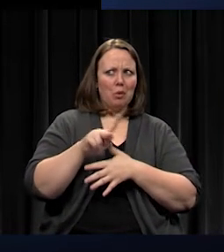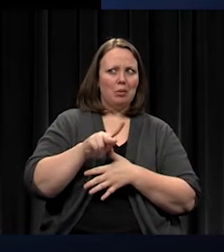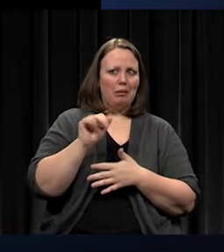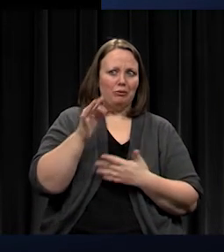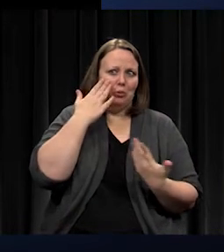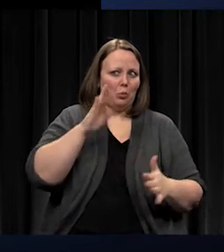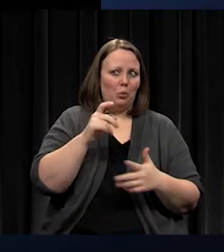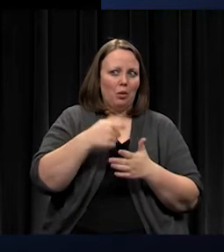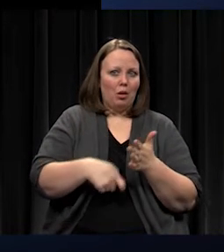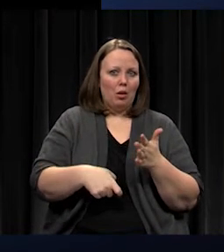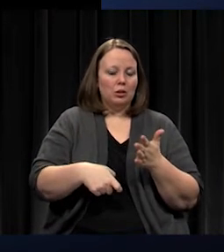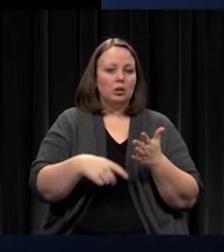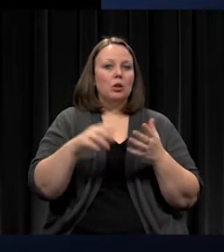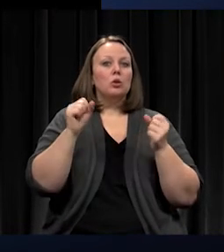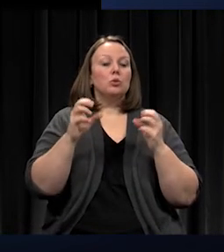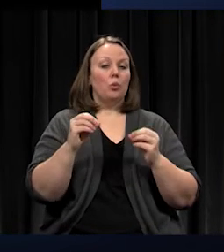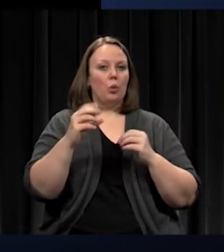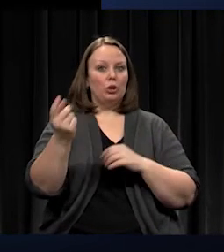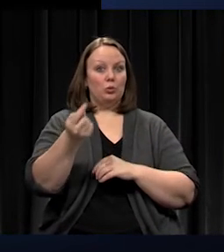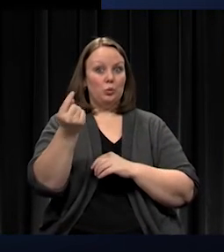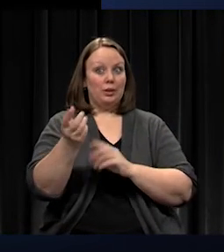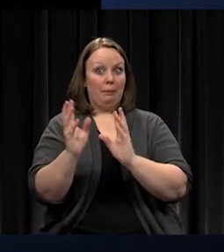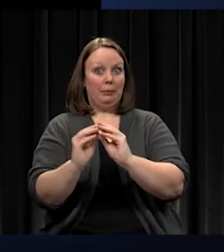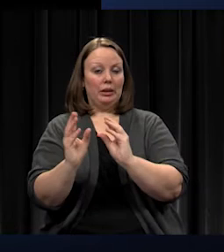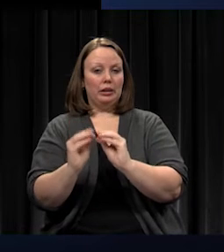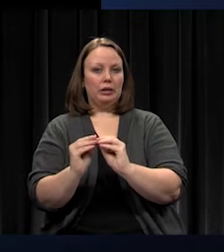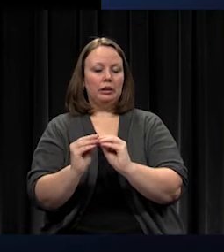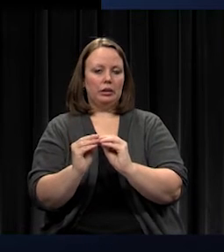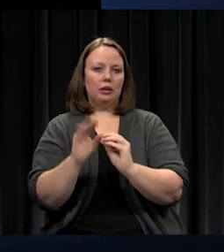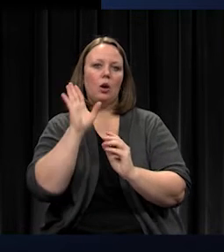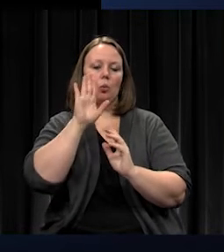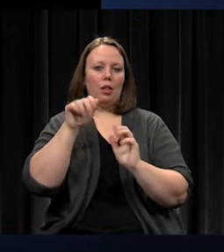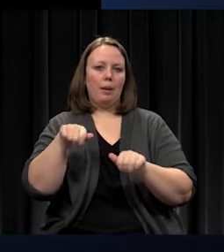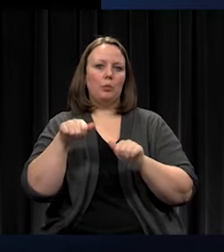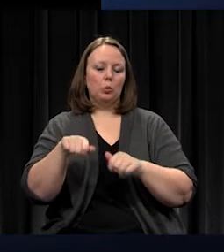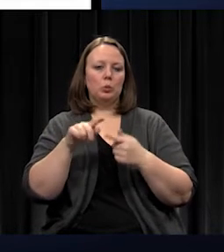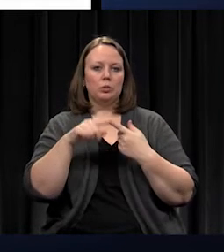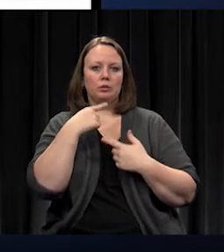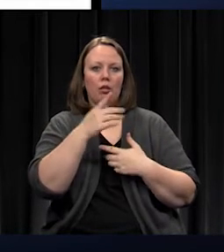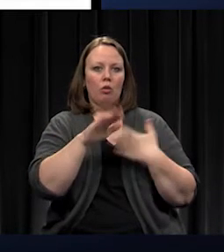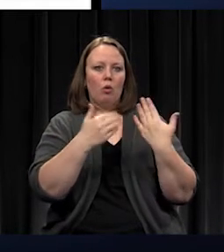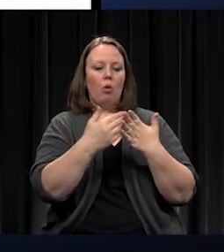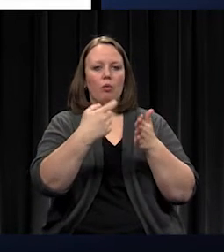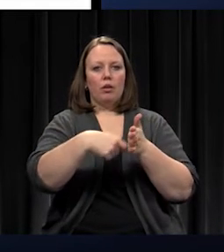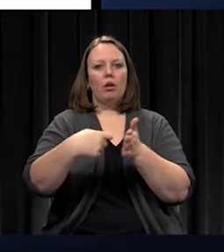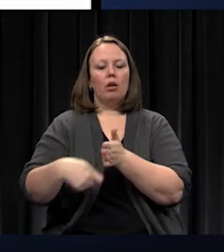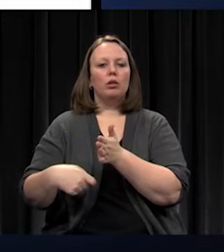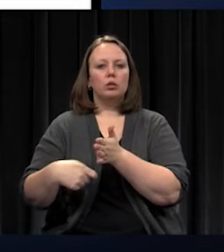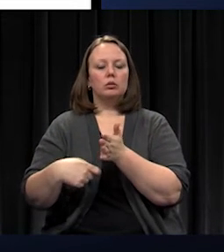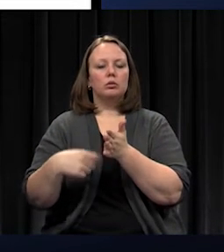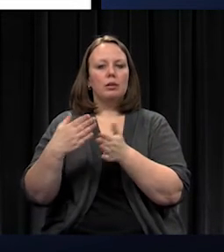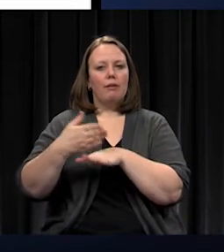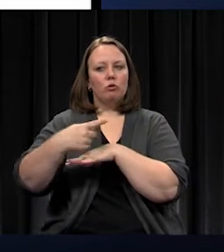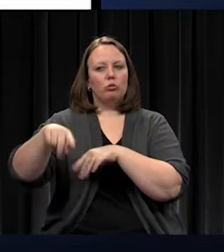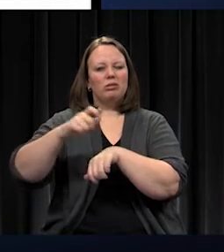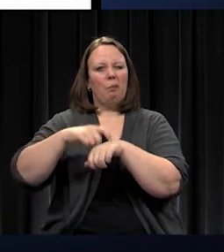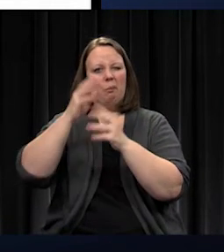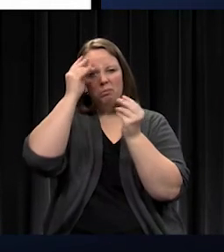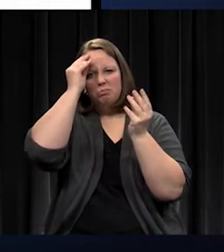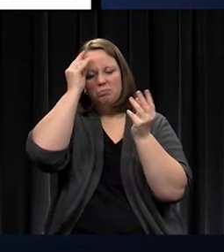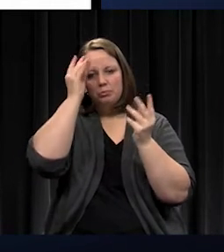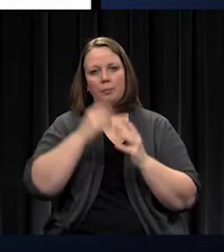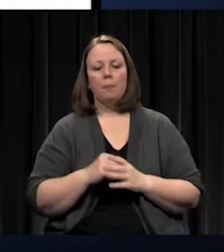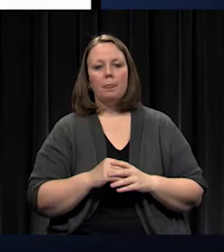I'll bring back all the costs that are associated with those after they've had time to mull it over. But we did introduce them to our debt curve. And